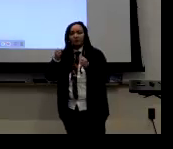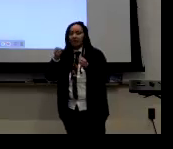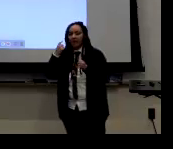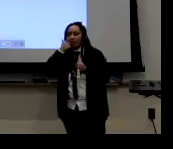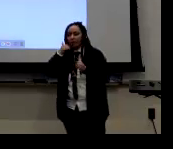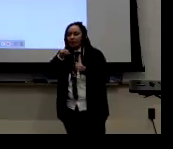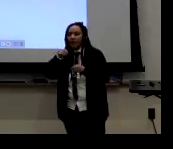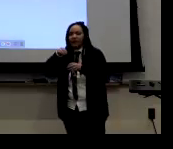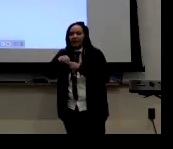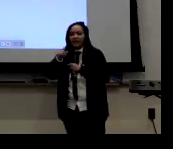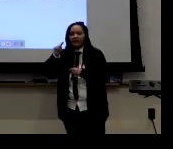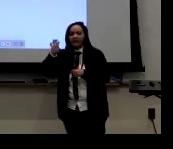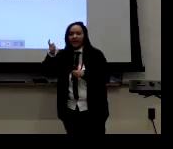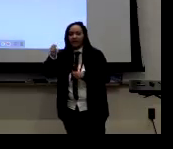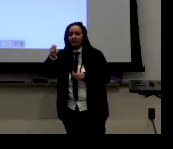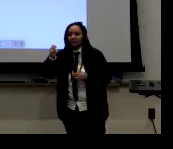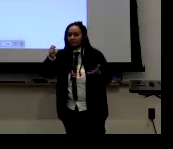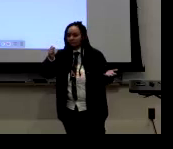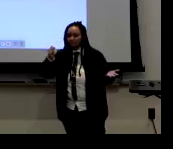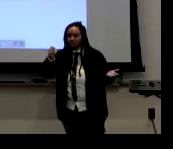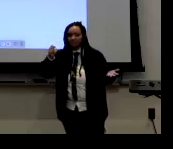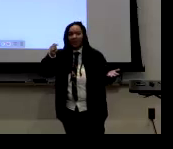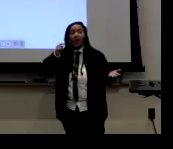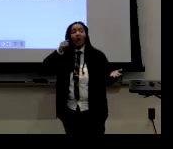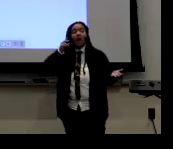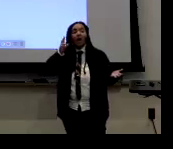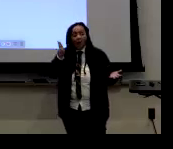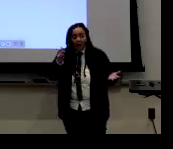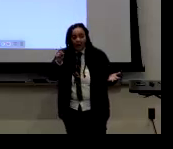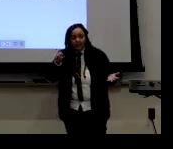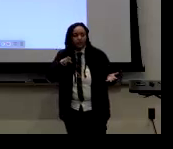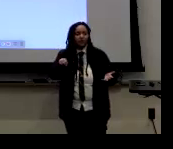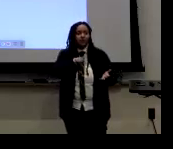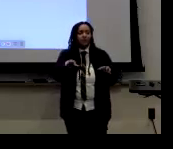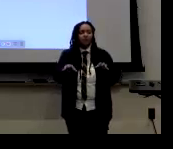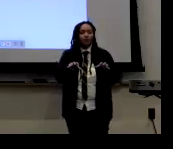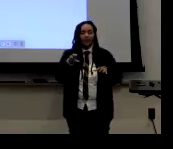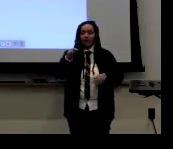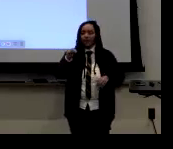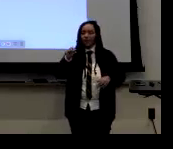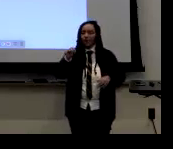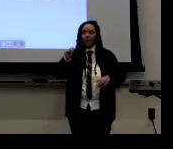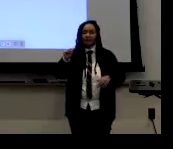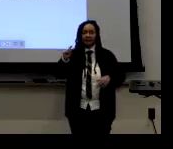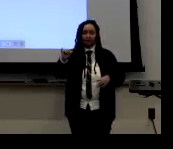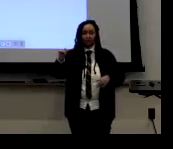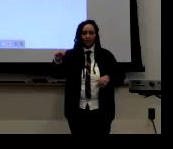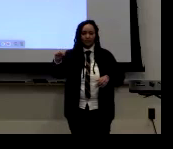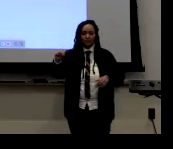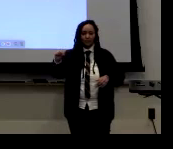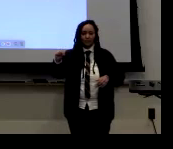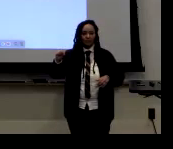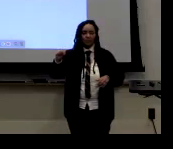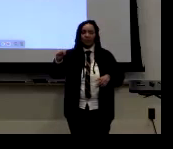of the sign to see what it actually looks like. You can't understand sign language from a text.